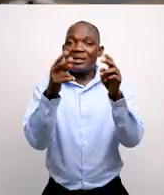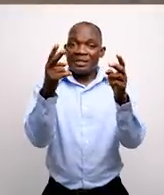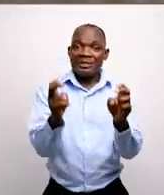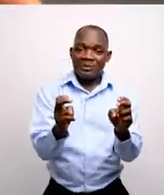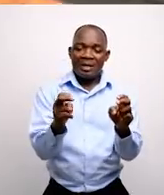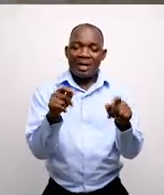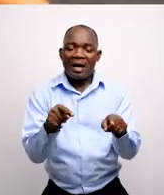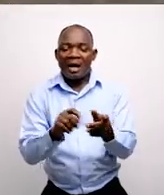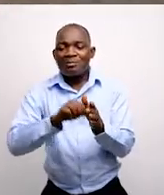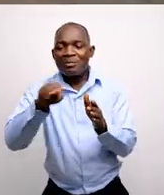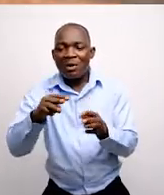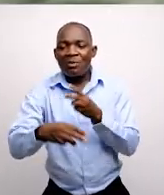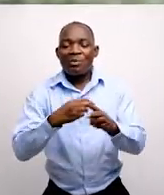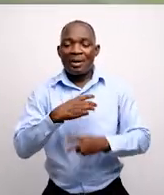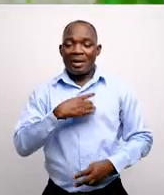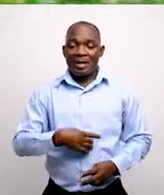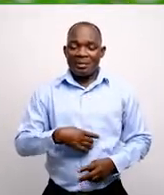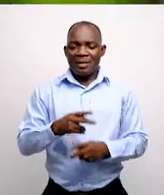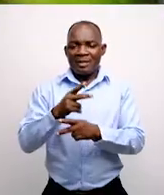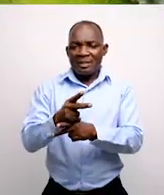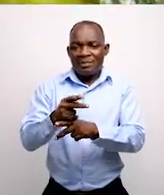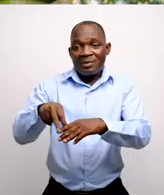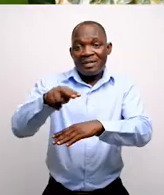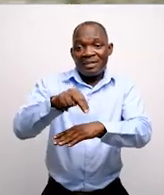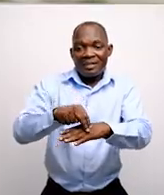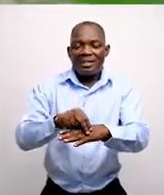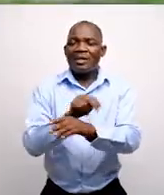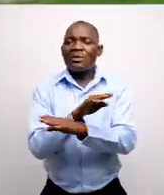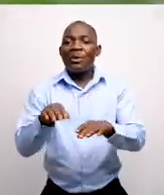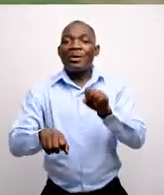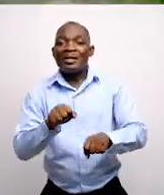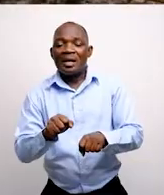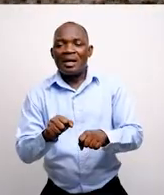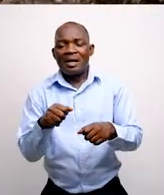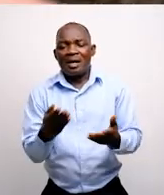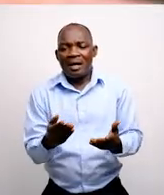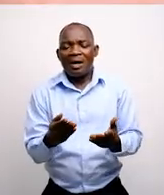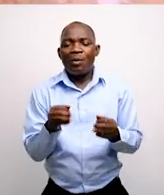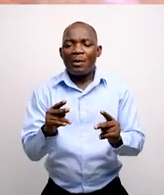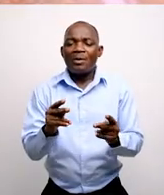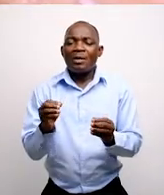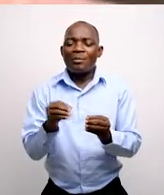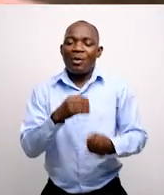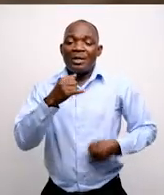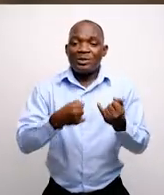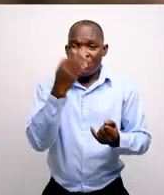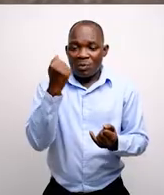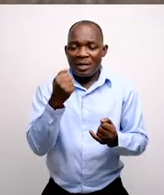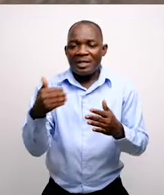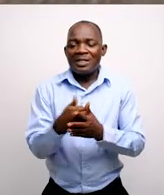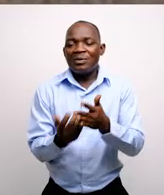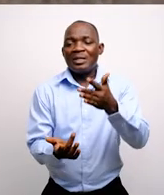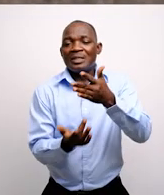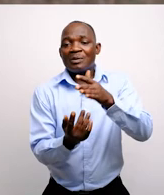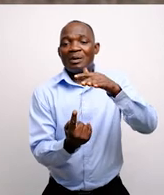most pressing issues. From combating global hunger to preserving nature, there is no doubt the limitless avenue we enjoy